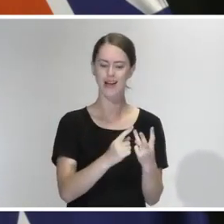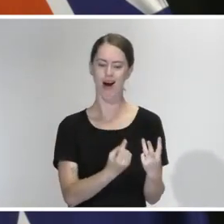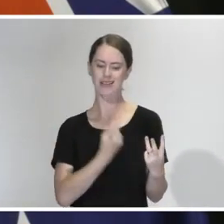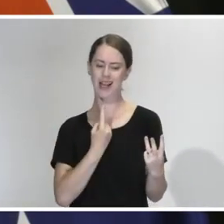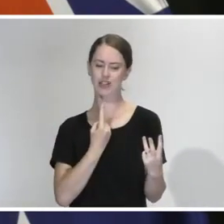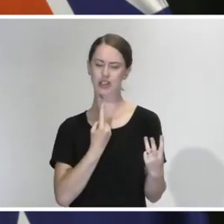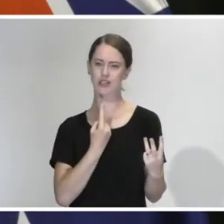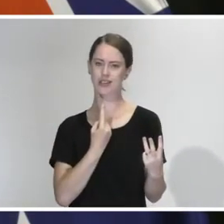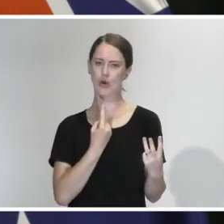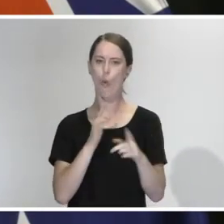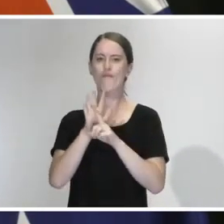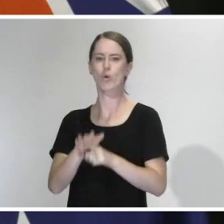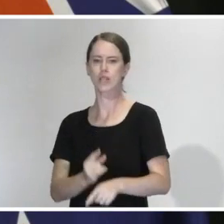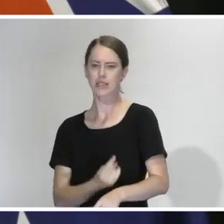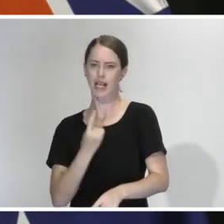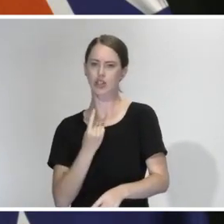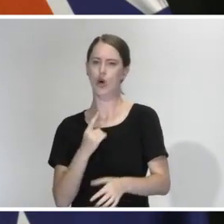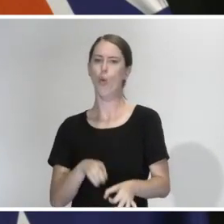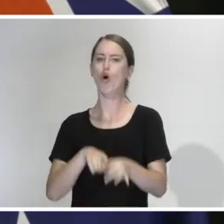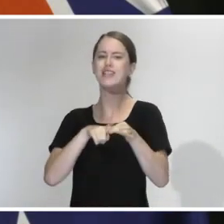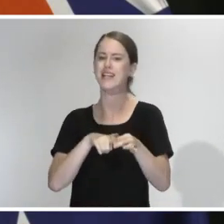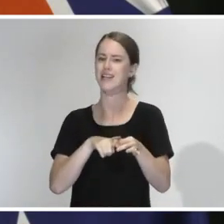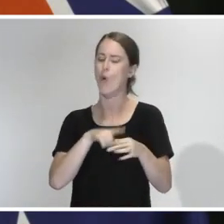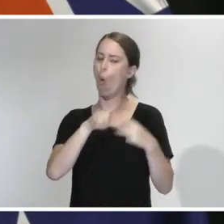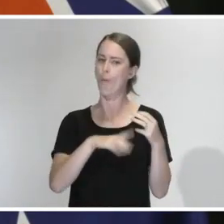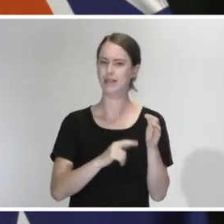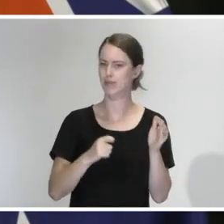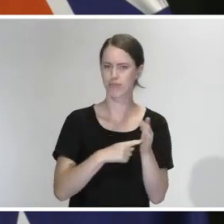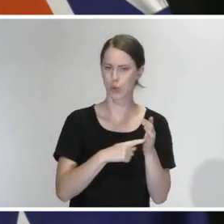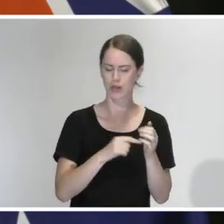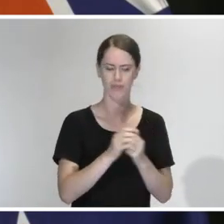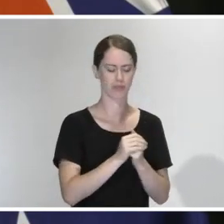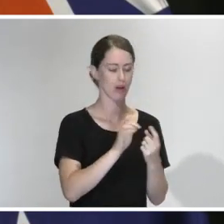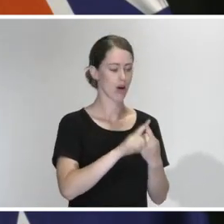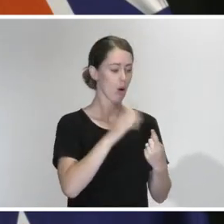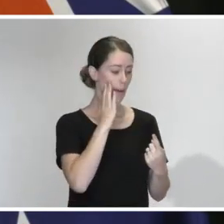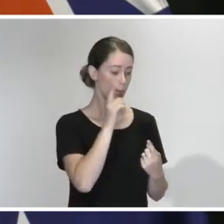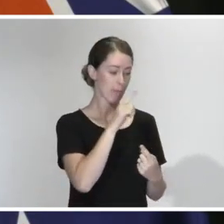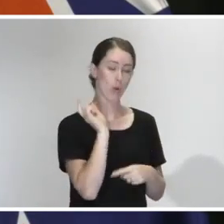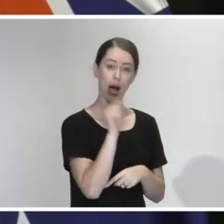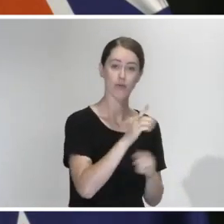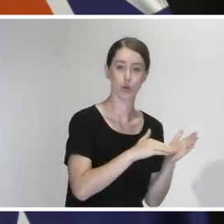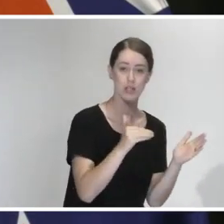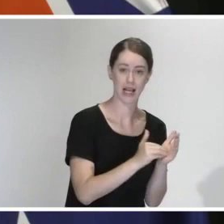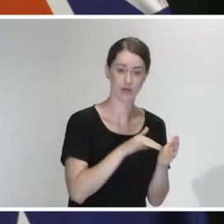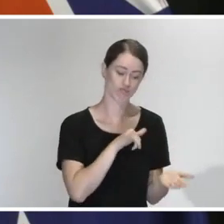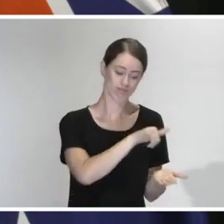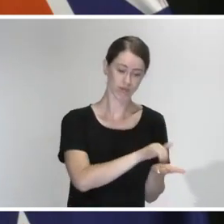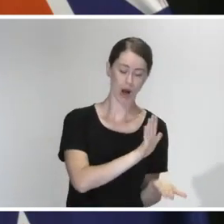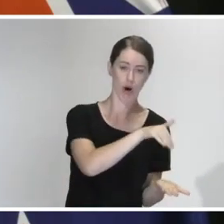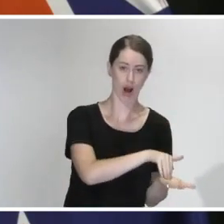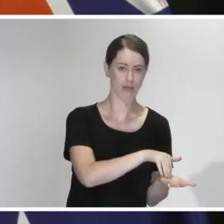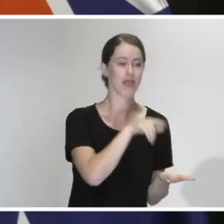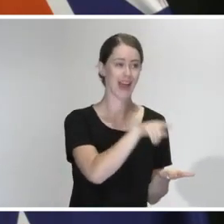quarantining is a part of that. On border restrictions, I've already indicated that we will continue to ramp those up, and we'll be doing that shortly.